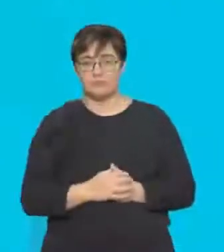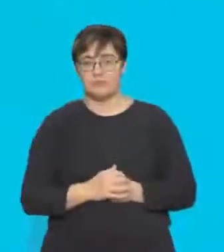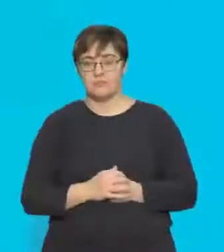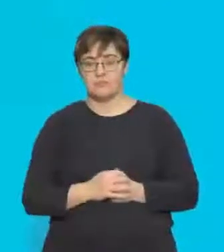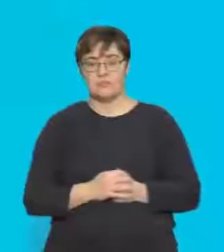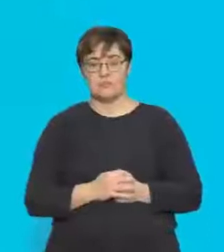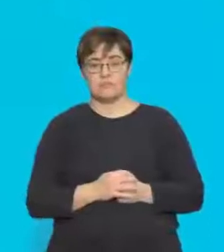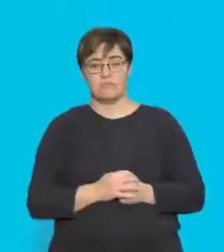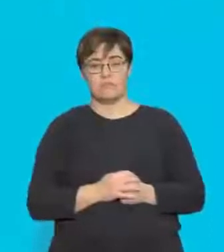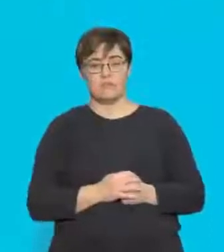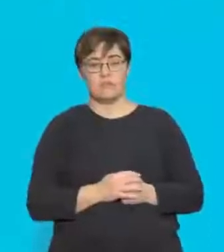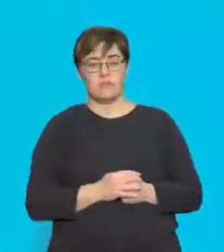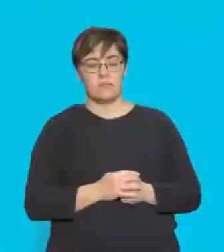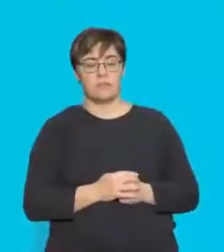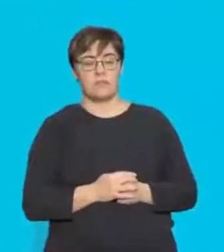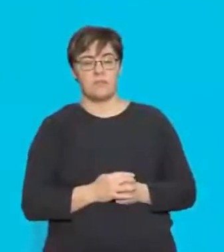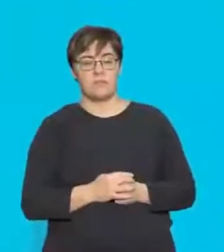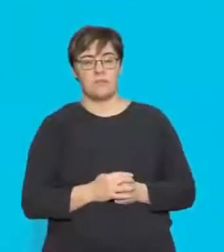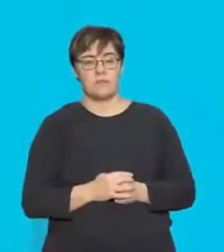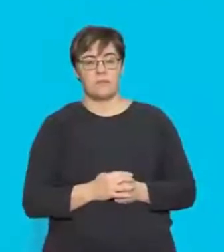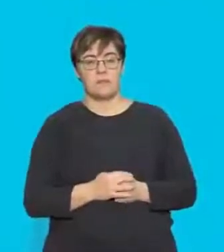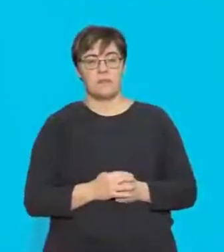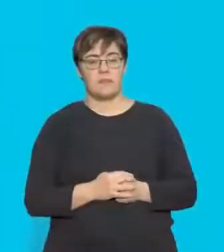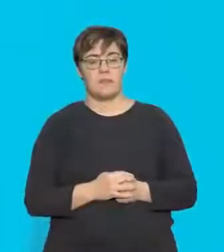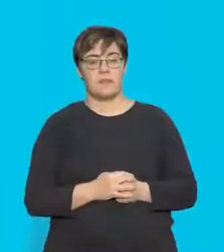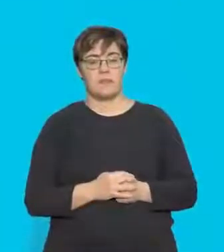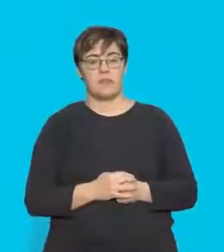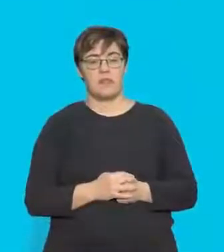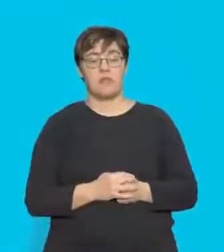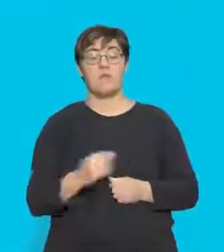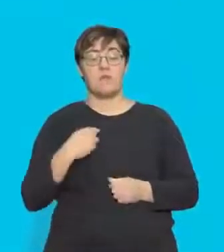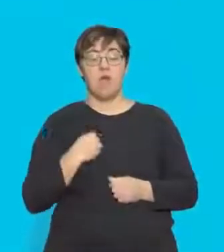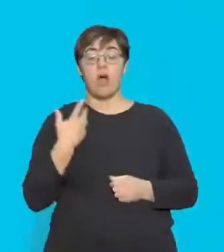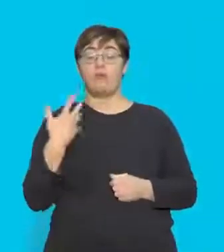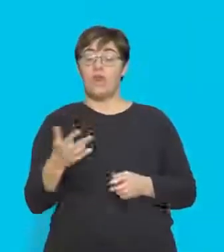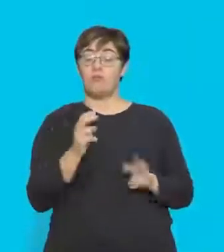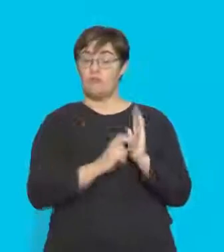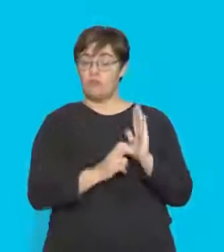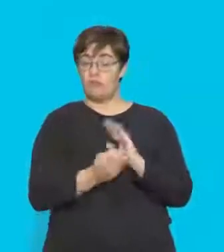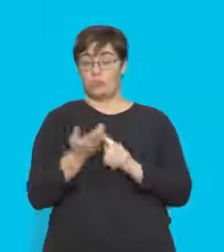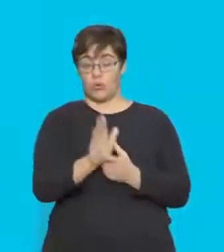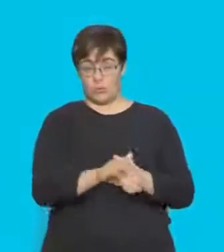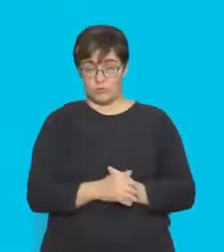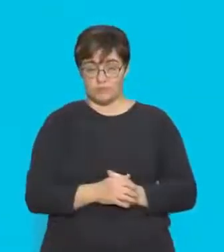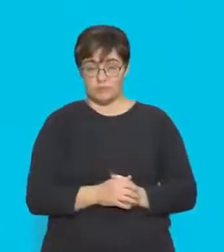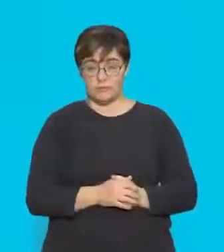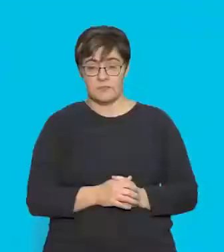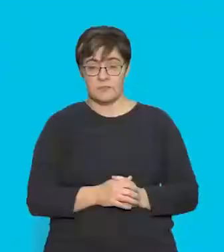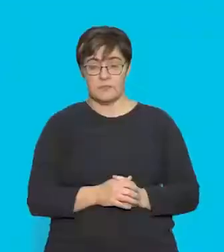around the conductor. And so we need to be able to use our right-hand rule to show that.